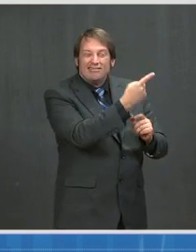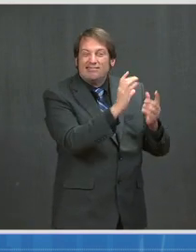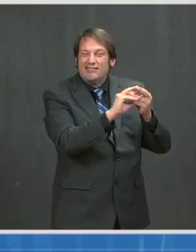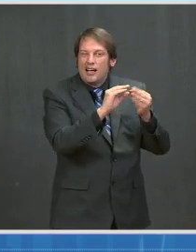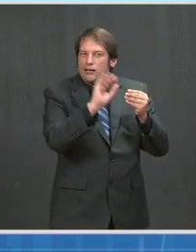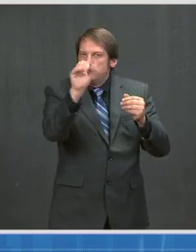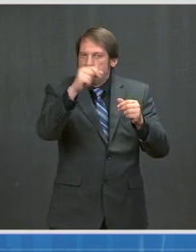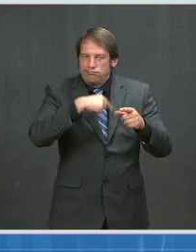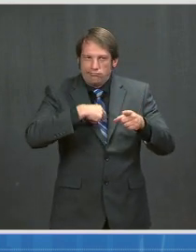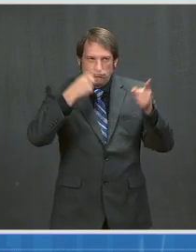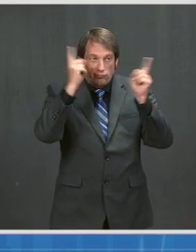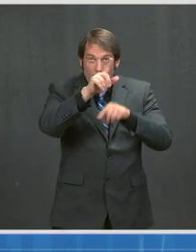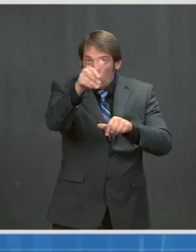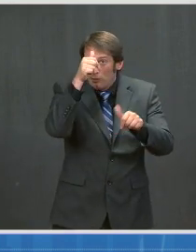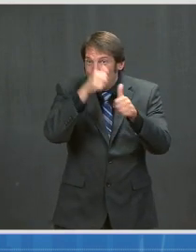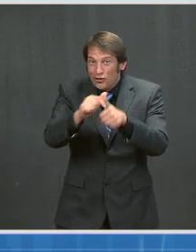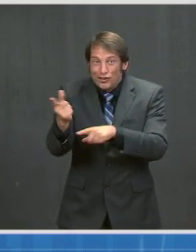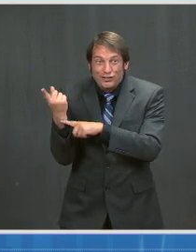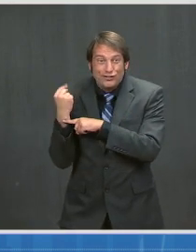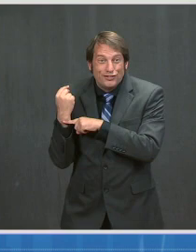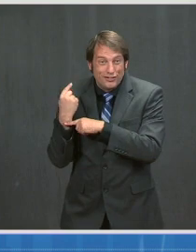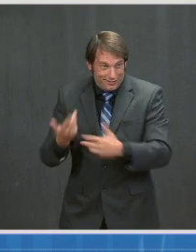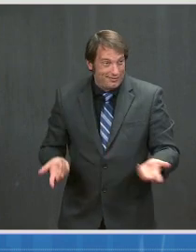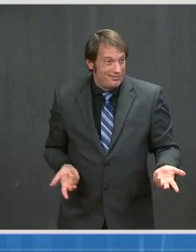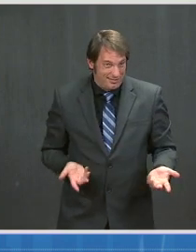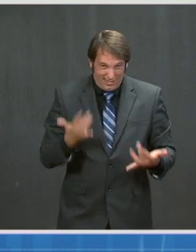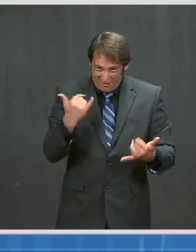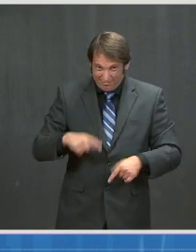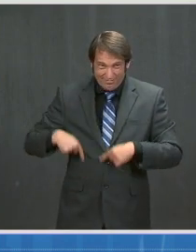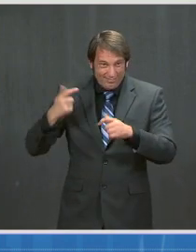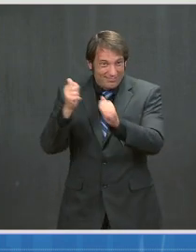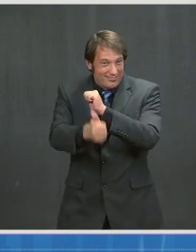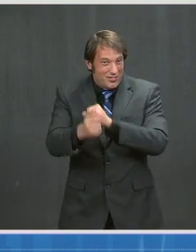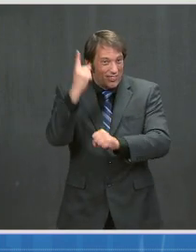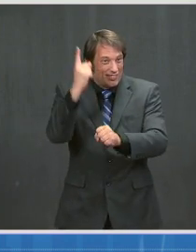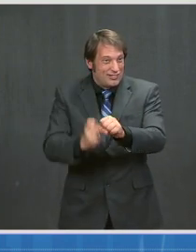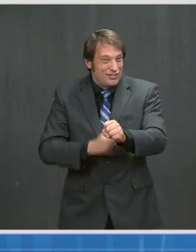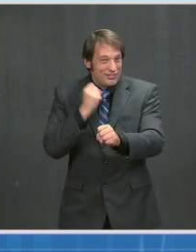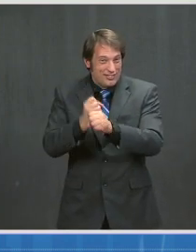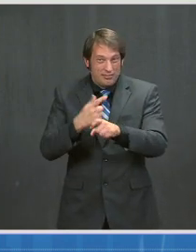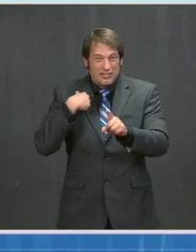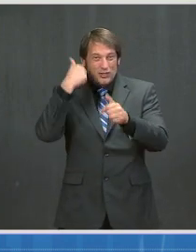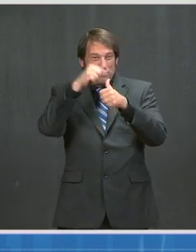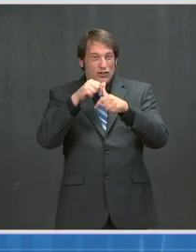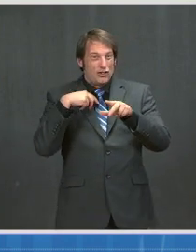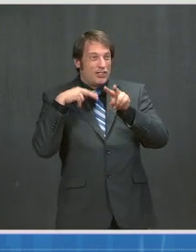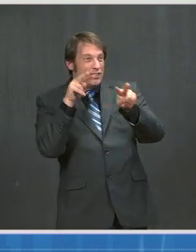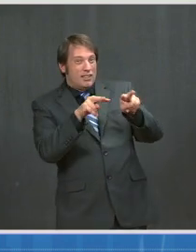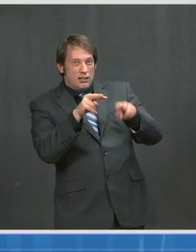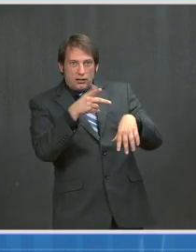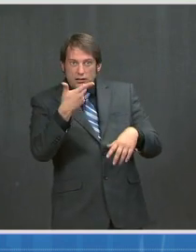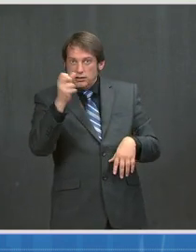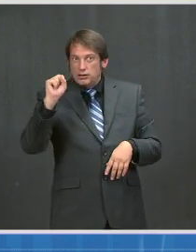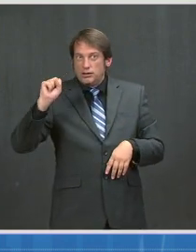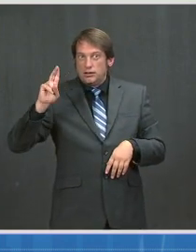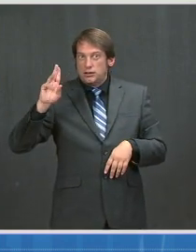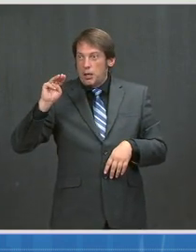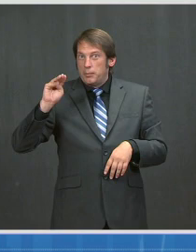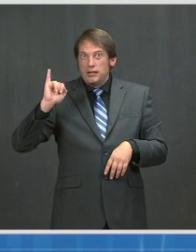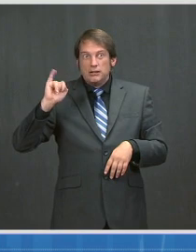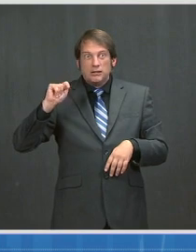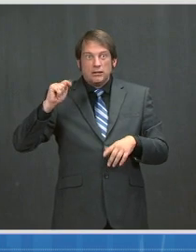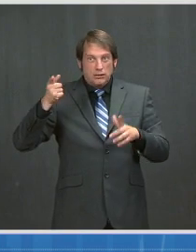or a little bit more than a year ago, when we were looking for the summer to rescue us from surges. It was, in fact, the opposite.